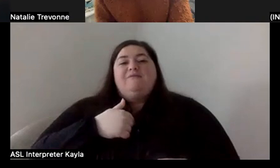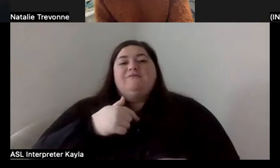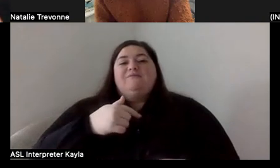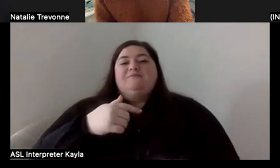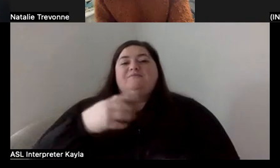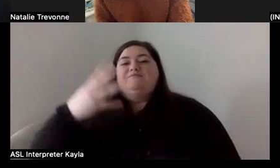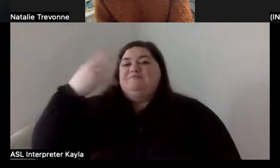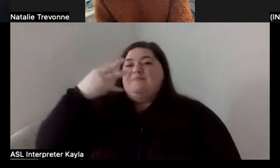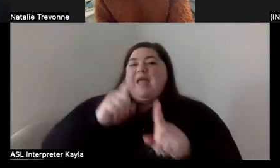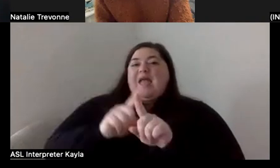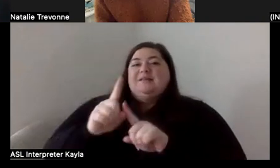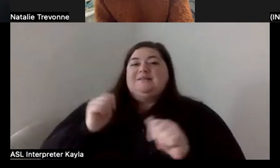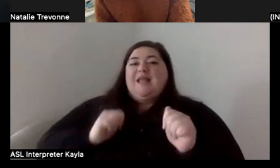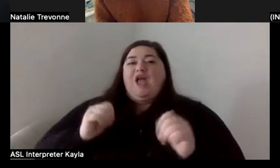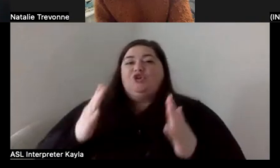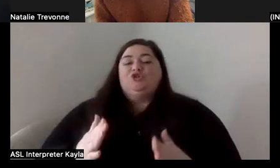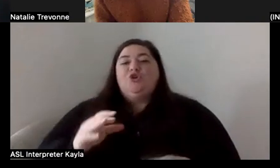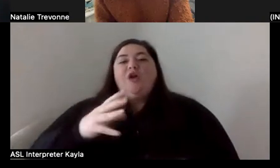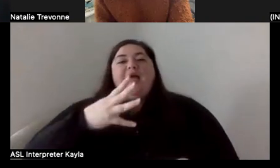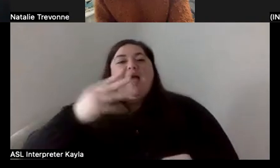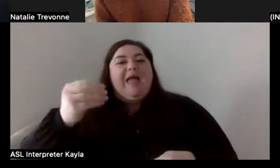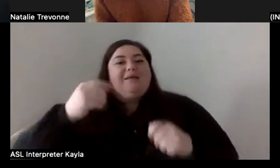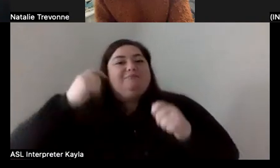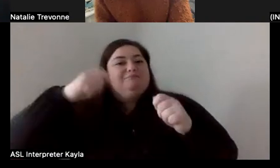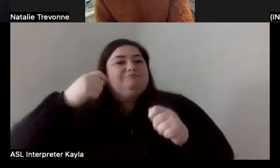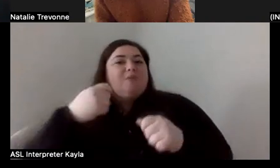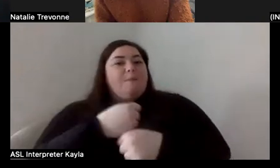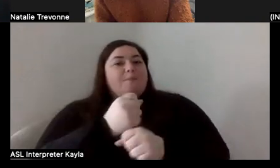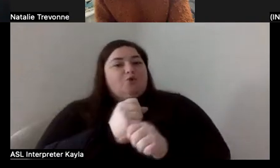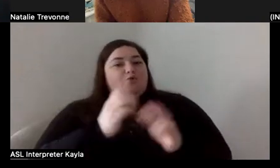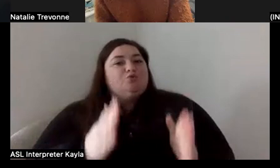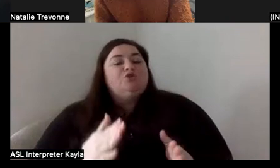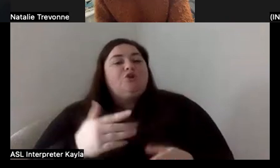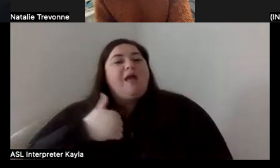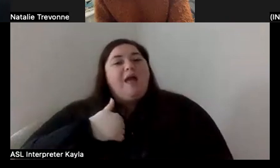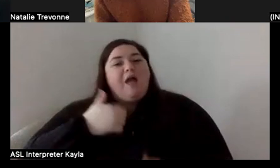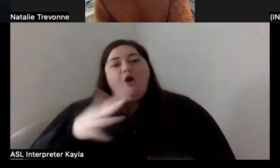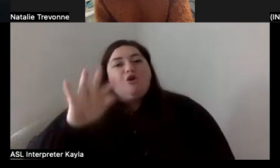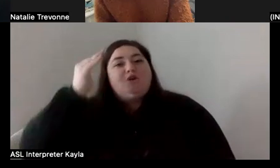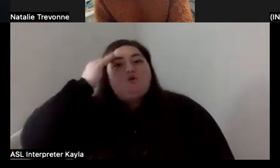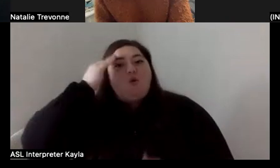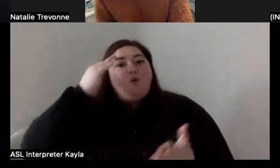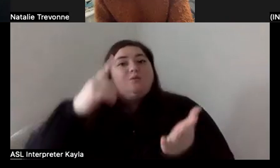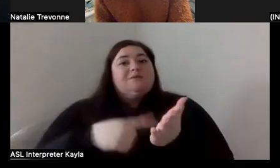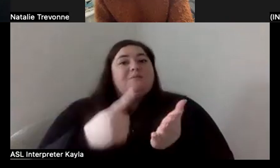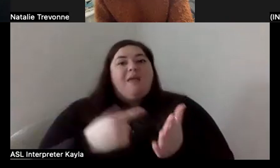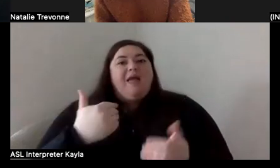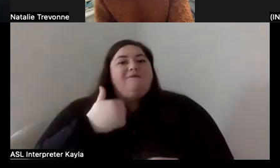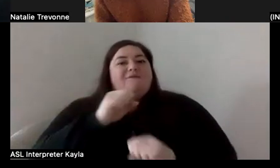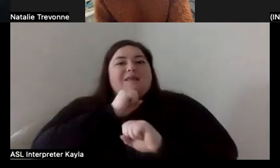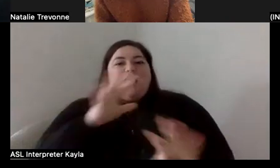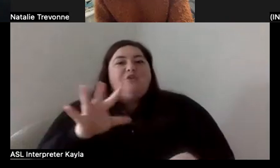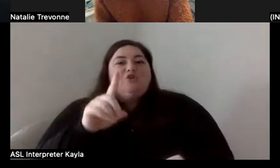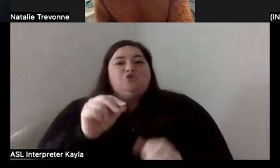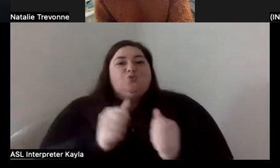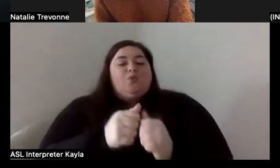as well as an actor and in front of the camera. And, you know, I know that sometimes it has nothing to do with you or you